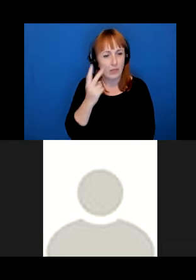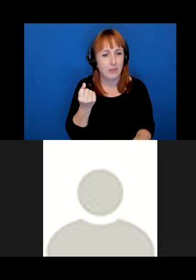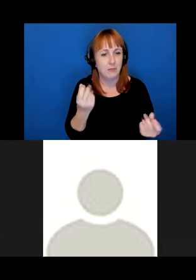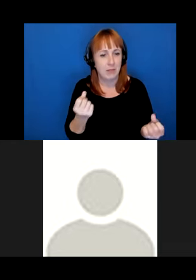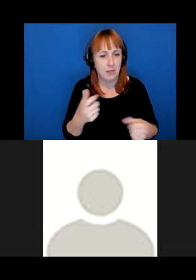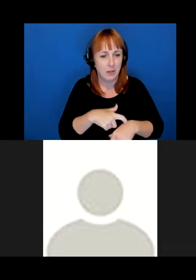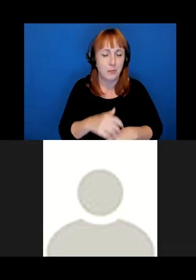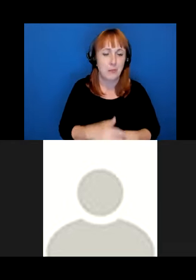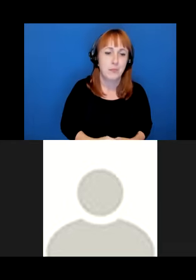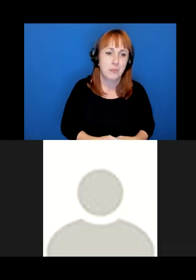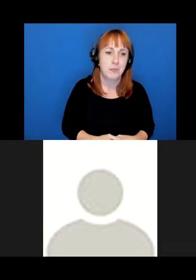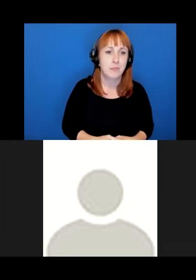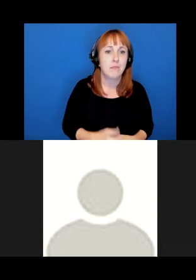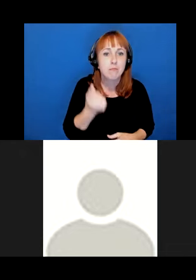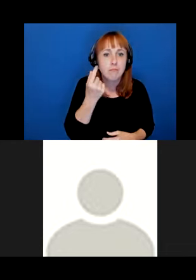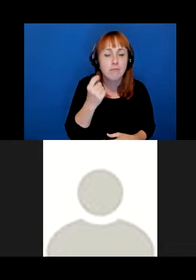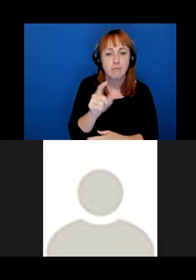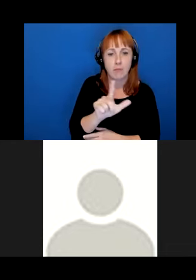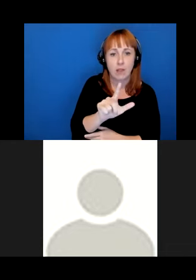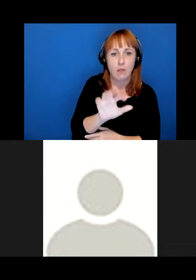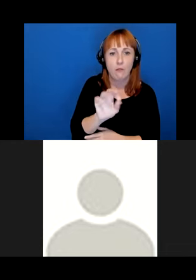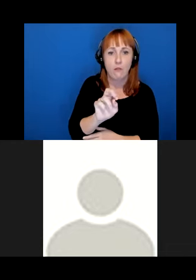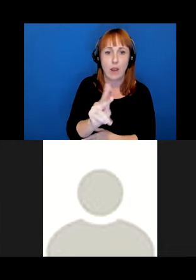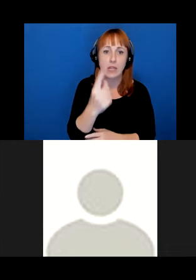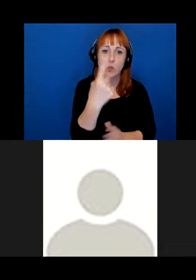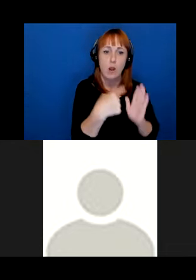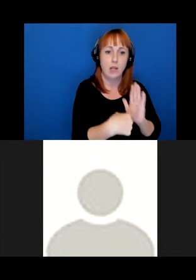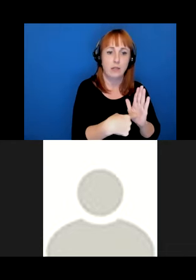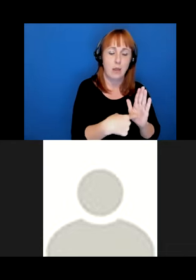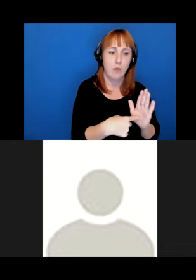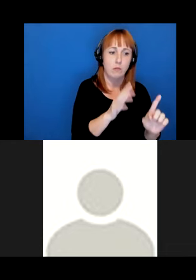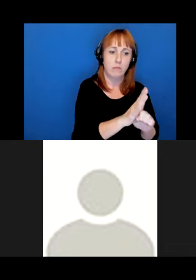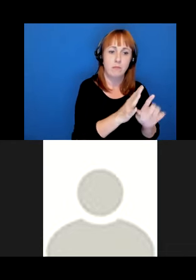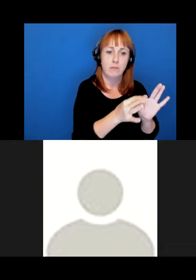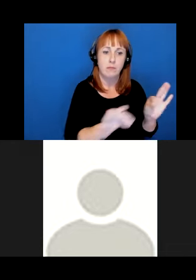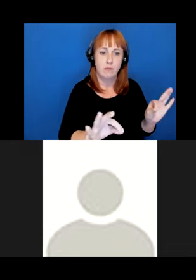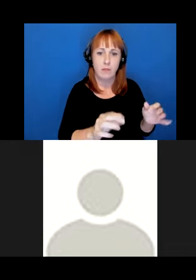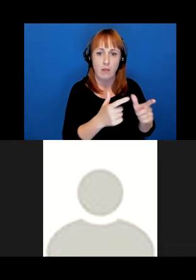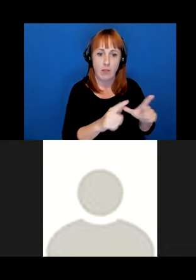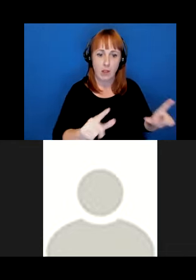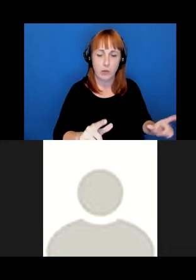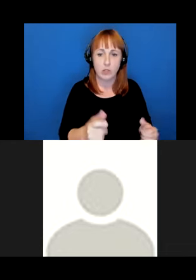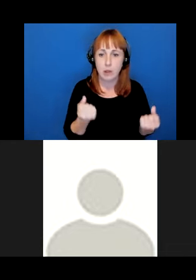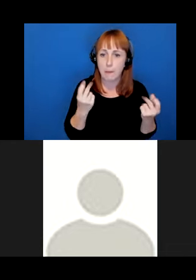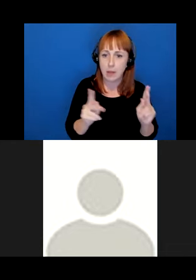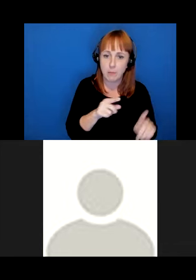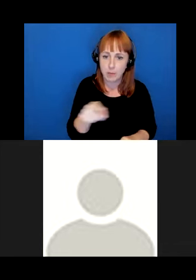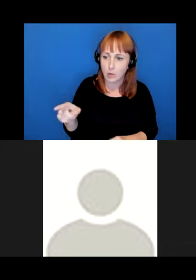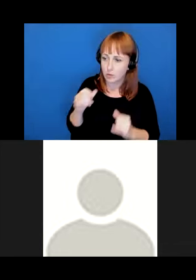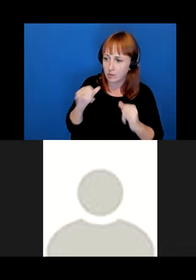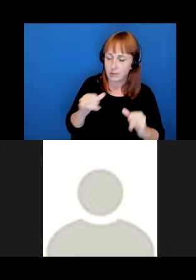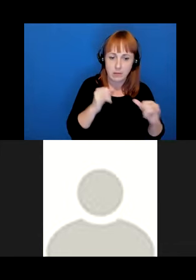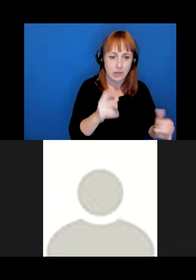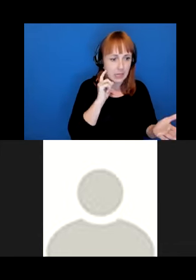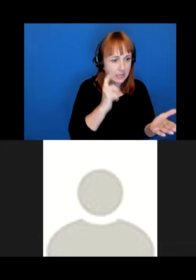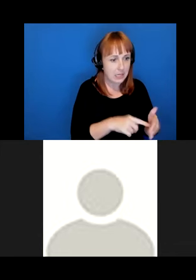Well, I recognize that El Frank's is just one example of how to define language. I imagine that many of you like me spot common indigenous themes